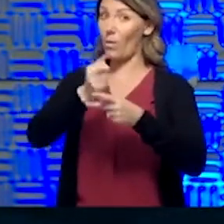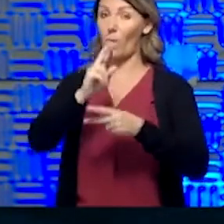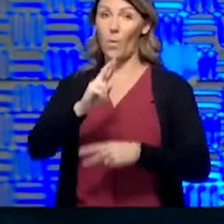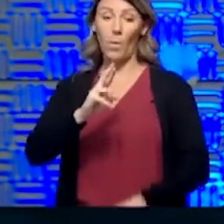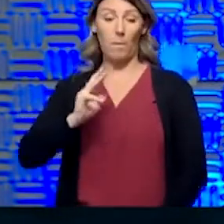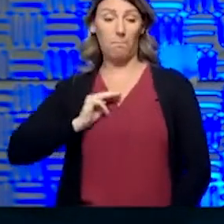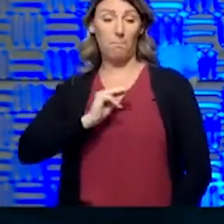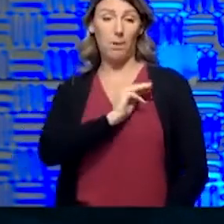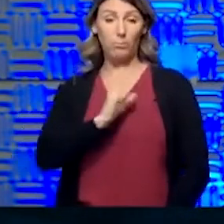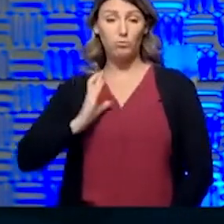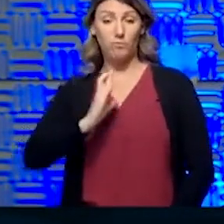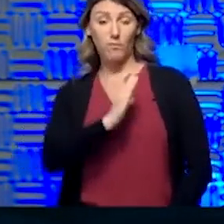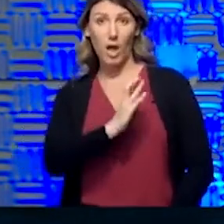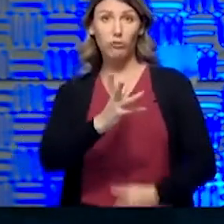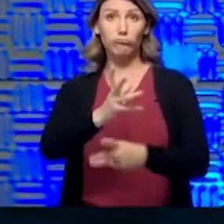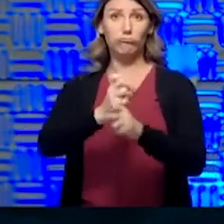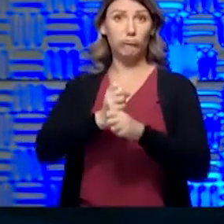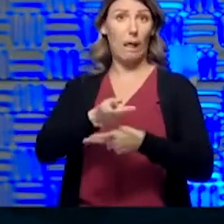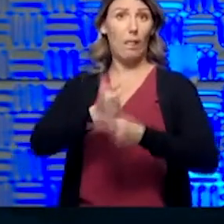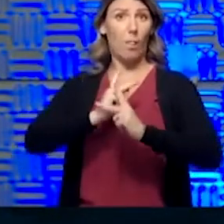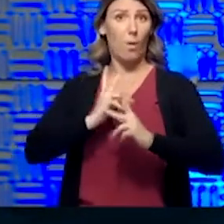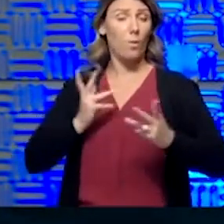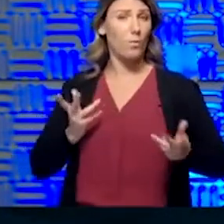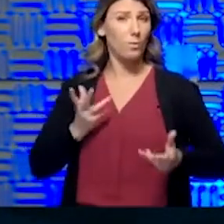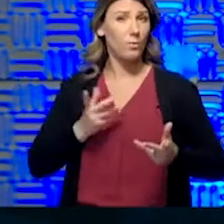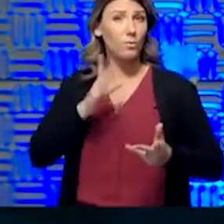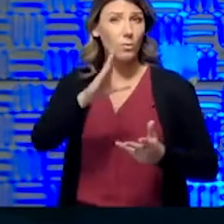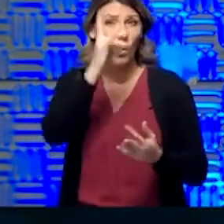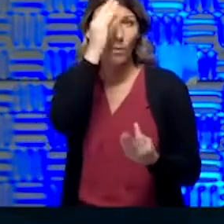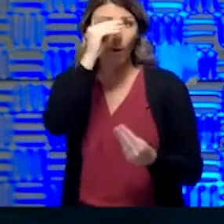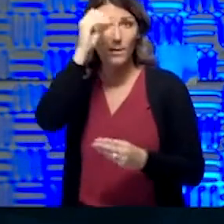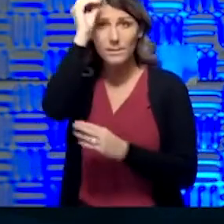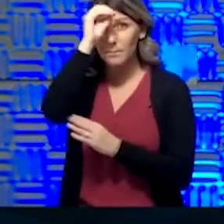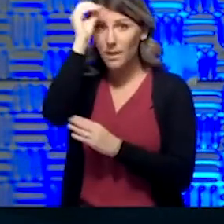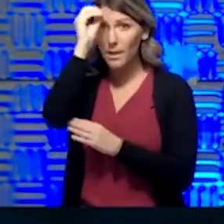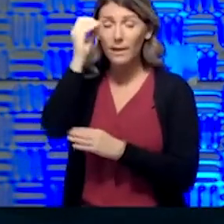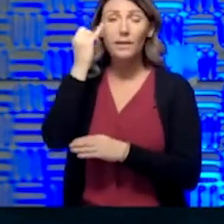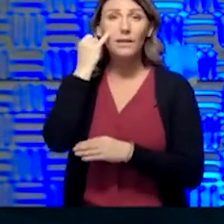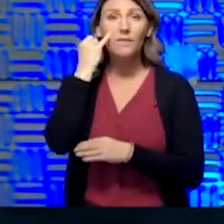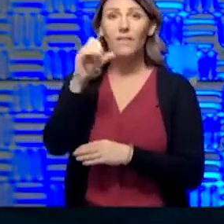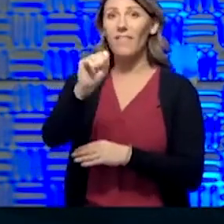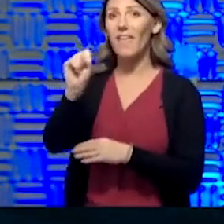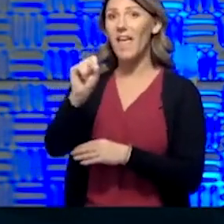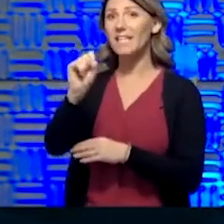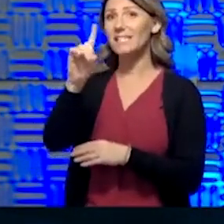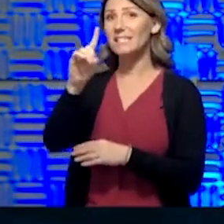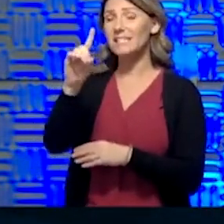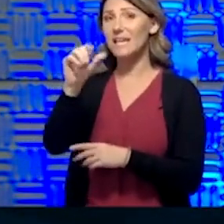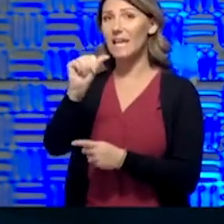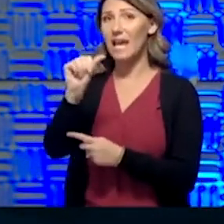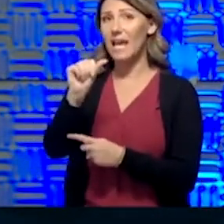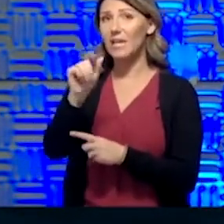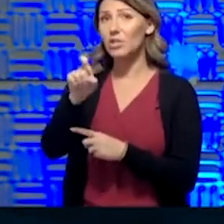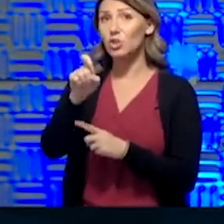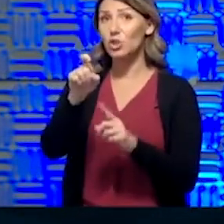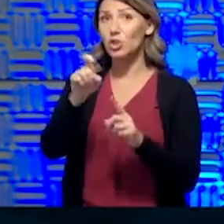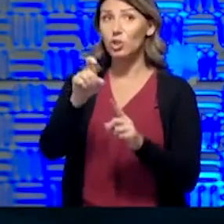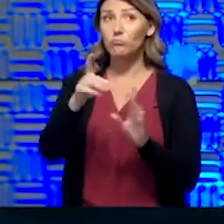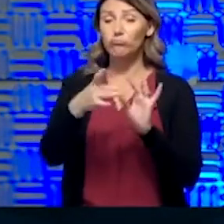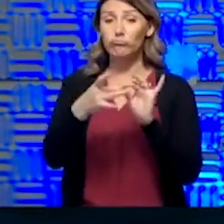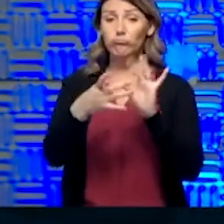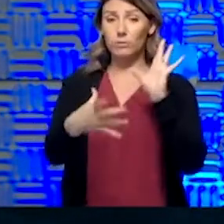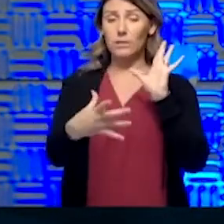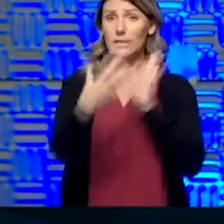receiving the loans, I just want get your thoughts on that and whether or not the SBA should release a comprehensive